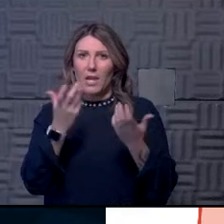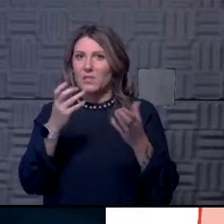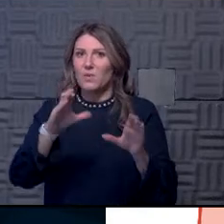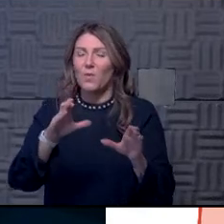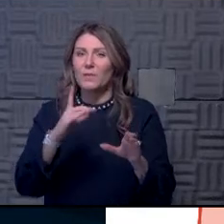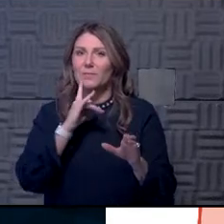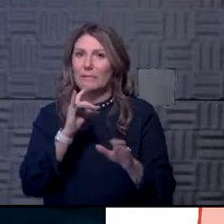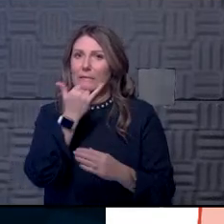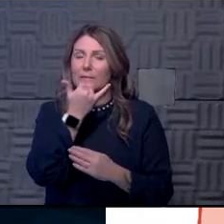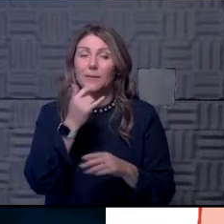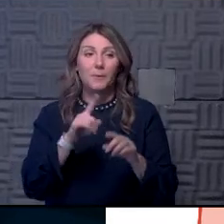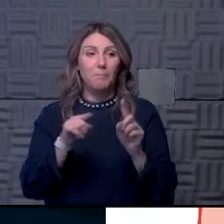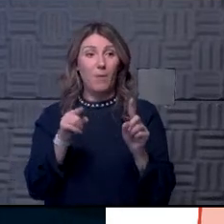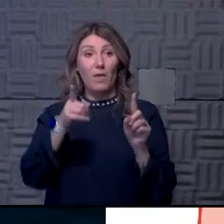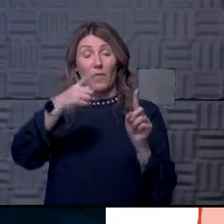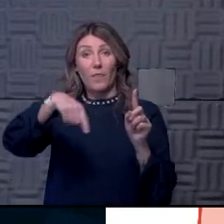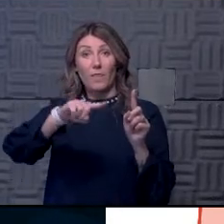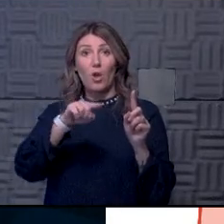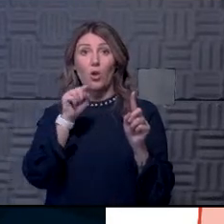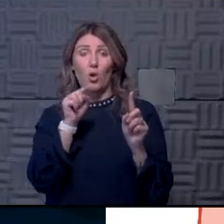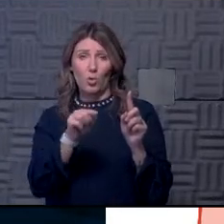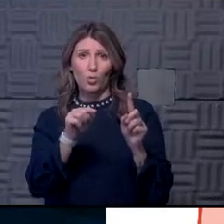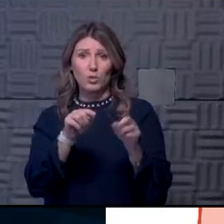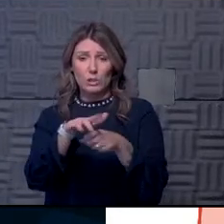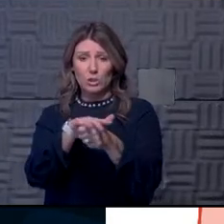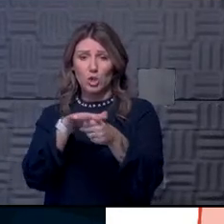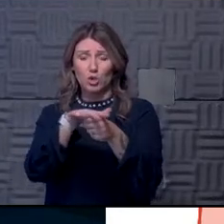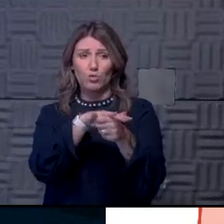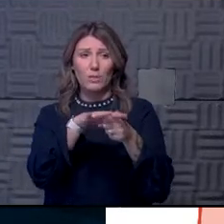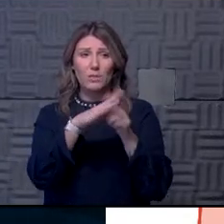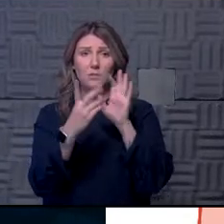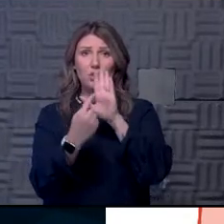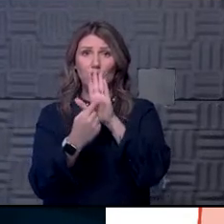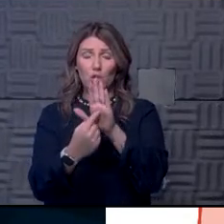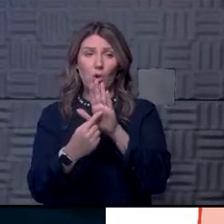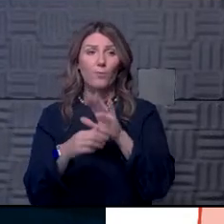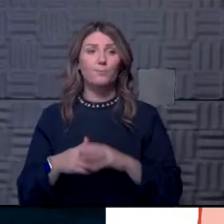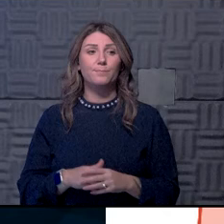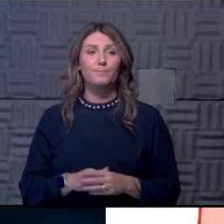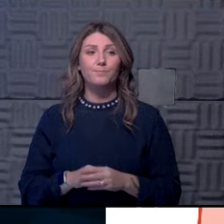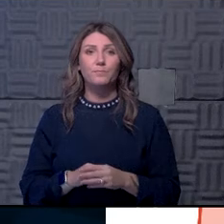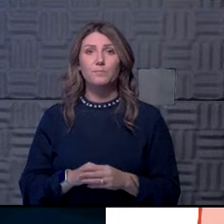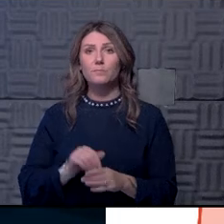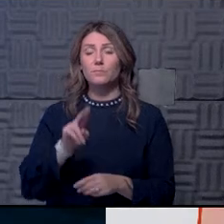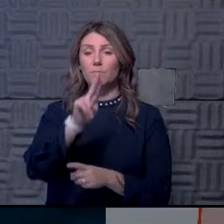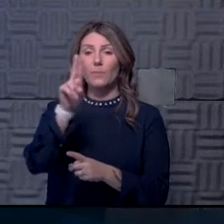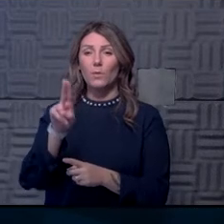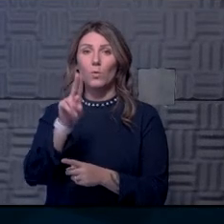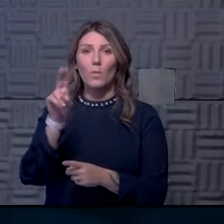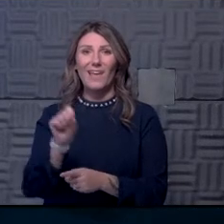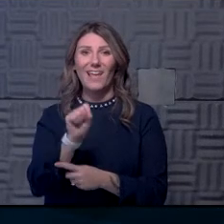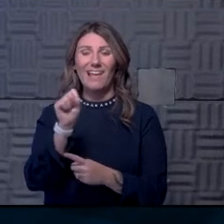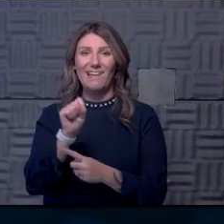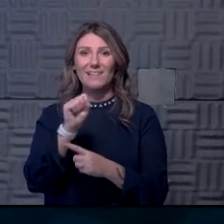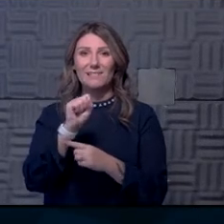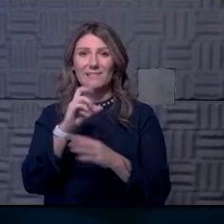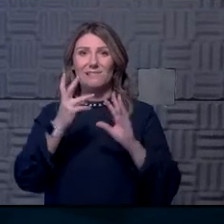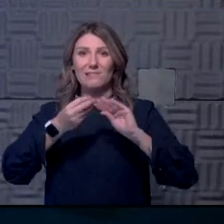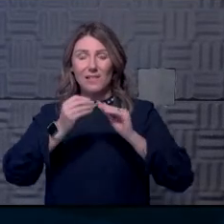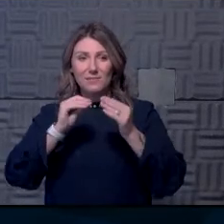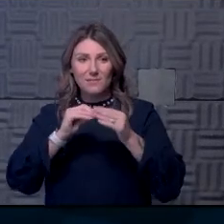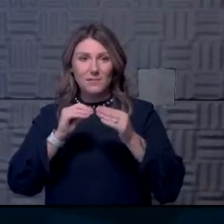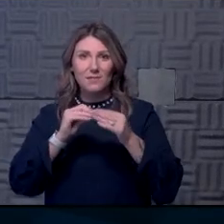to be mistaken, but these are the, the regions displayed are the U.S. Census, um,